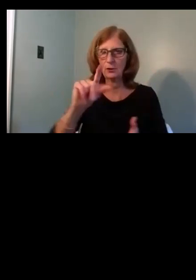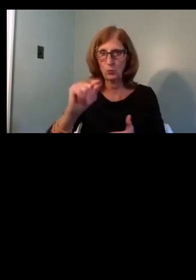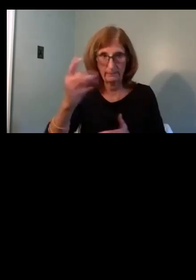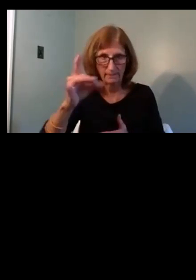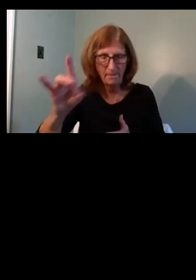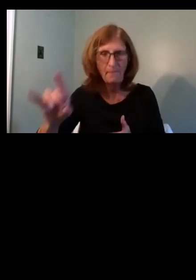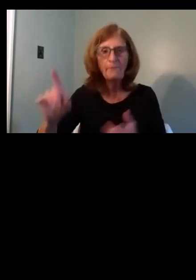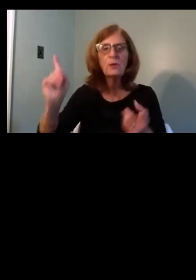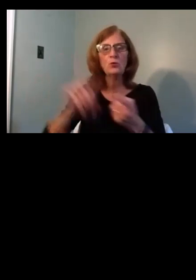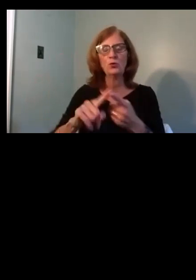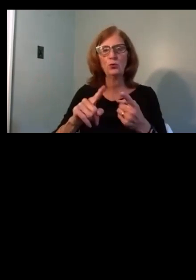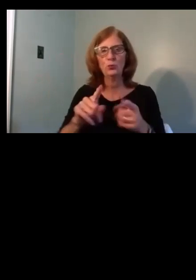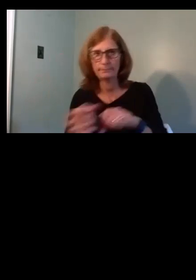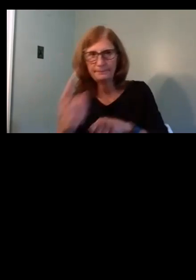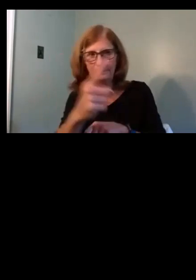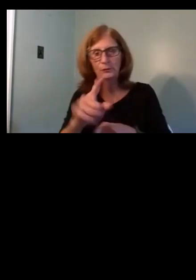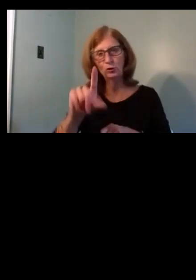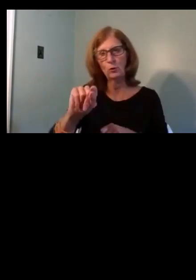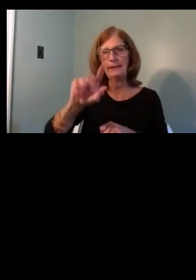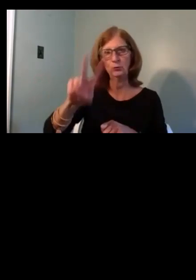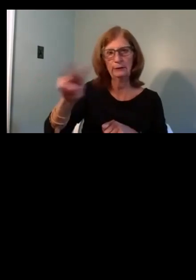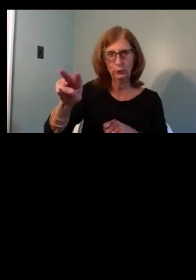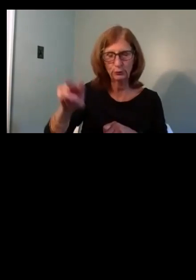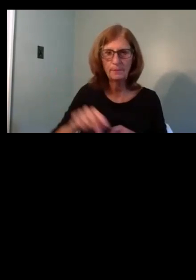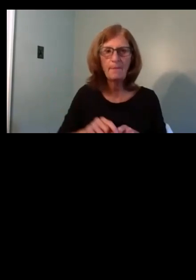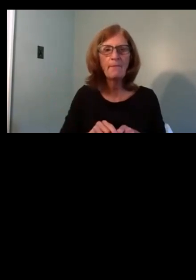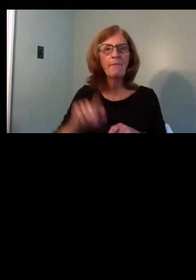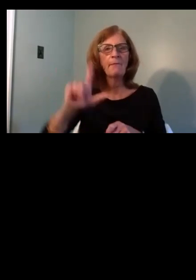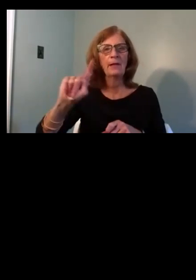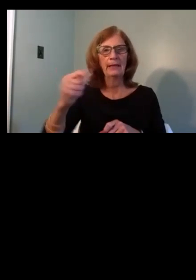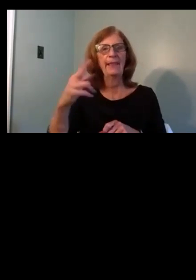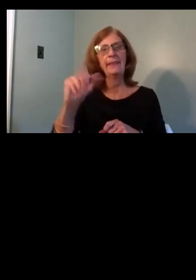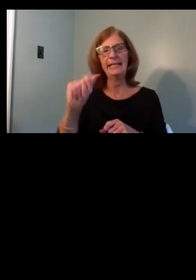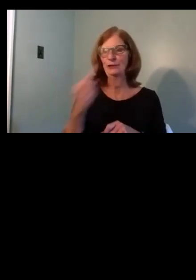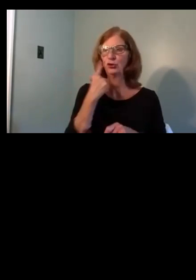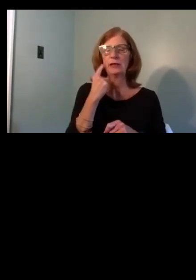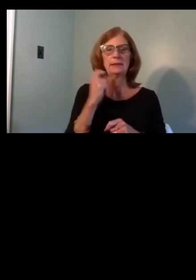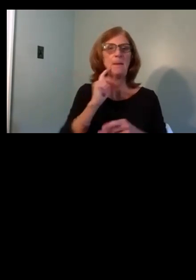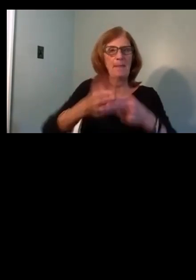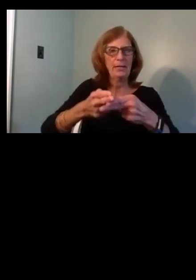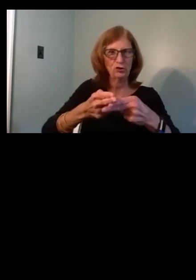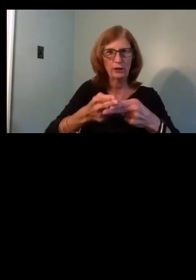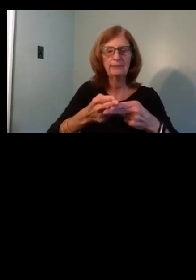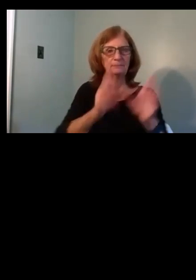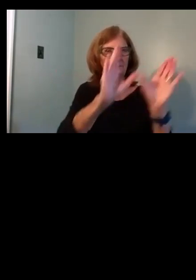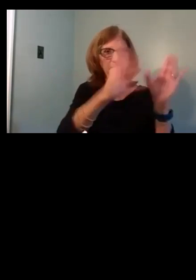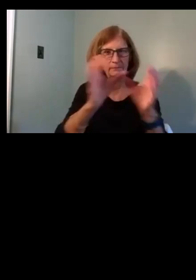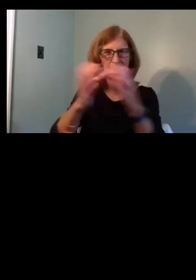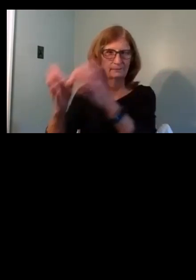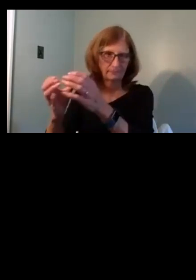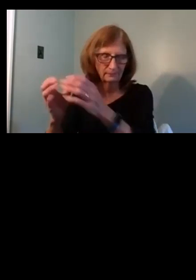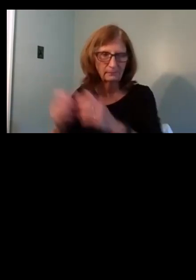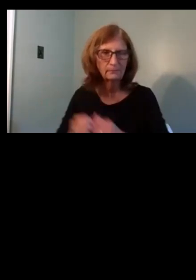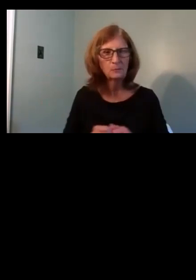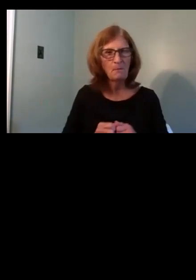to 2022. Um, as Vatina broke down those different program, those